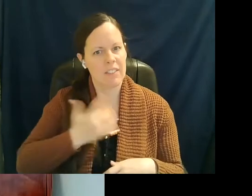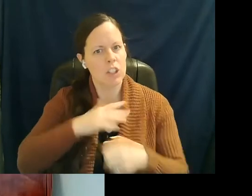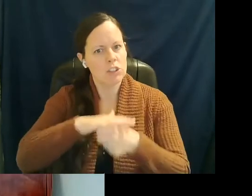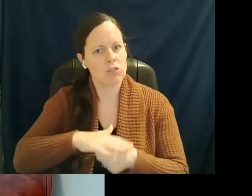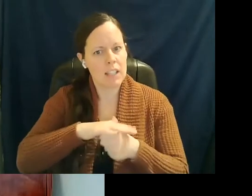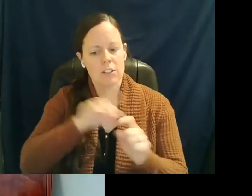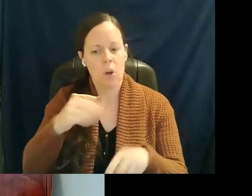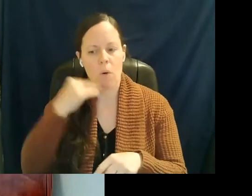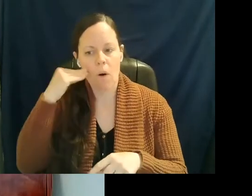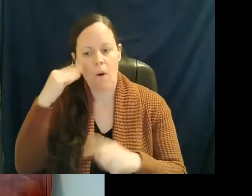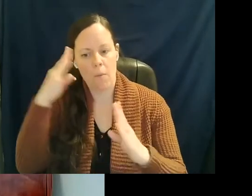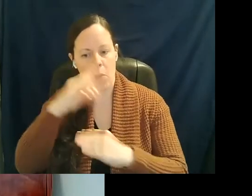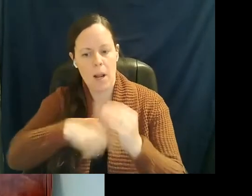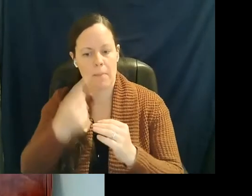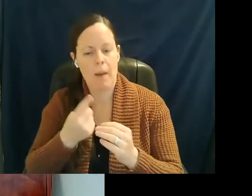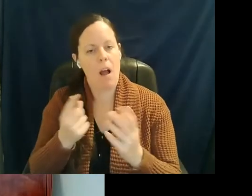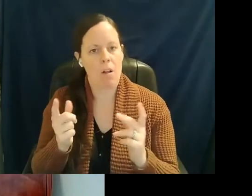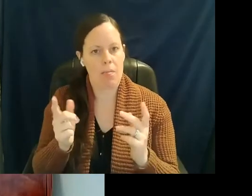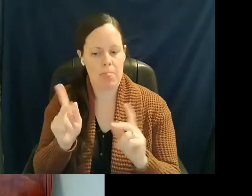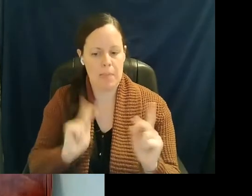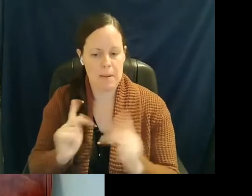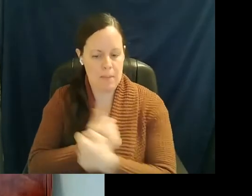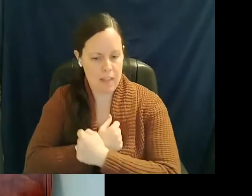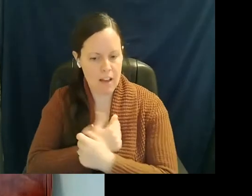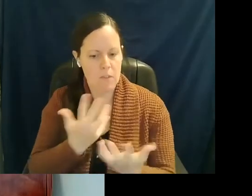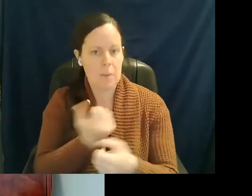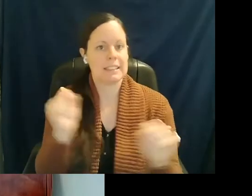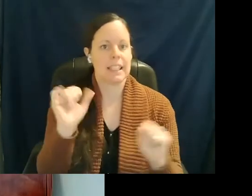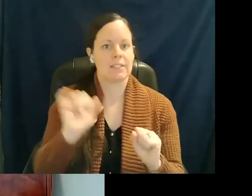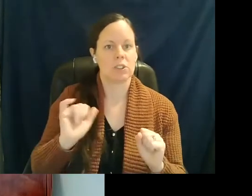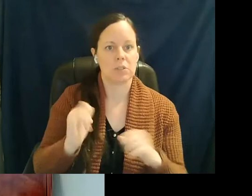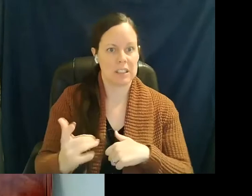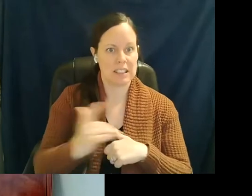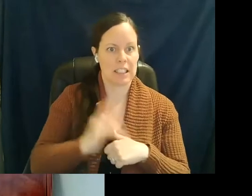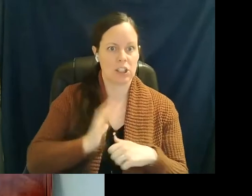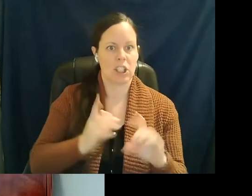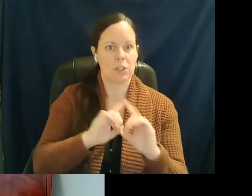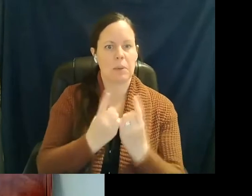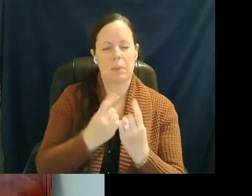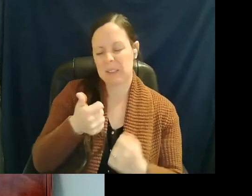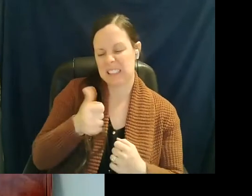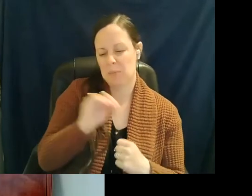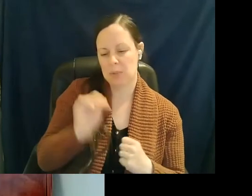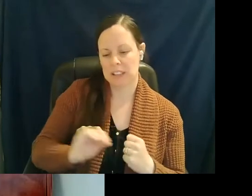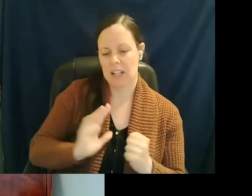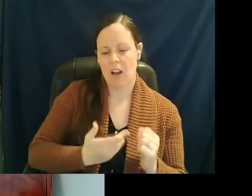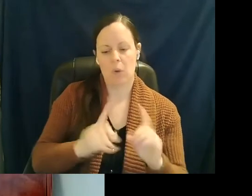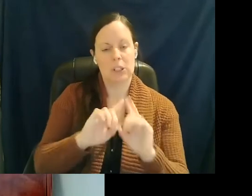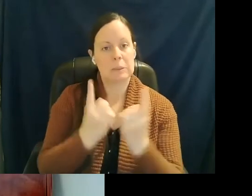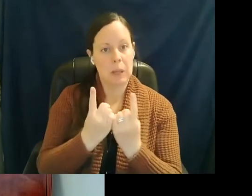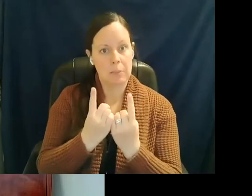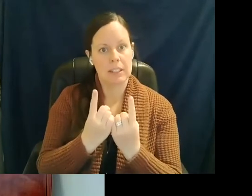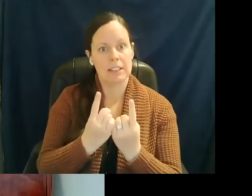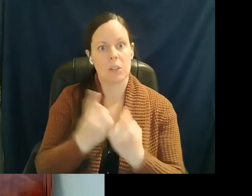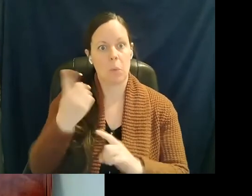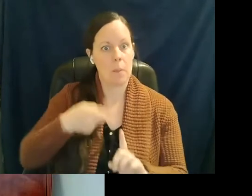and, you they want to, they want to be safe too, you know, and it's, it's touched our department about 10% of our department has, you know, at some point